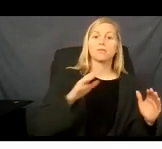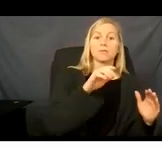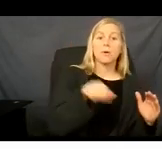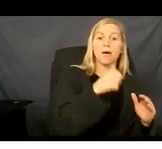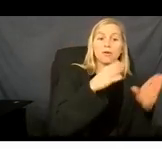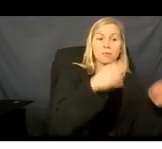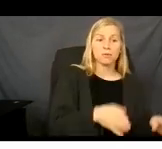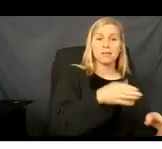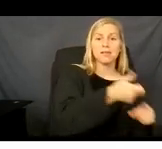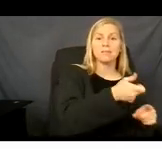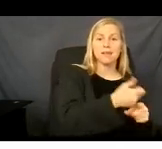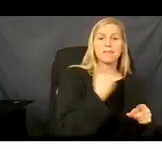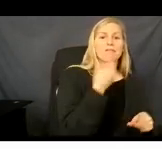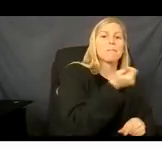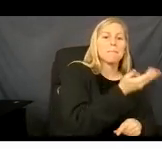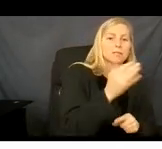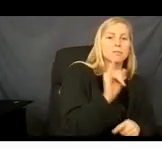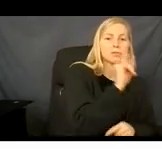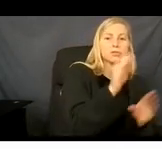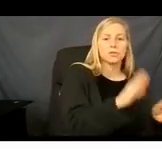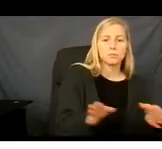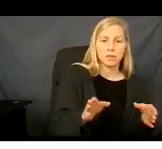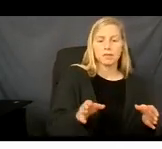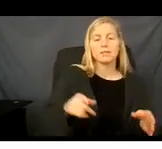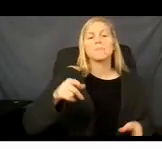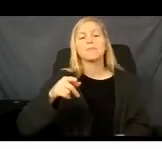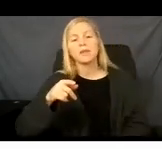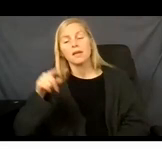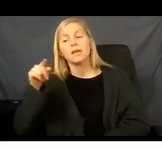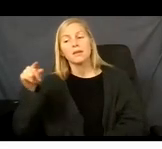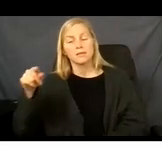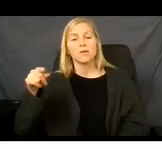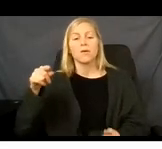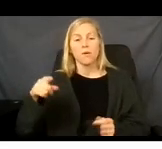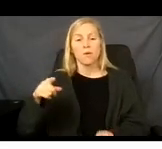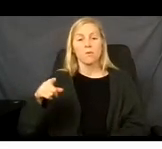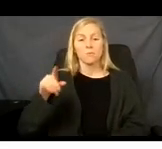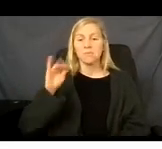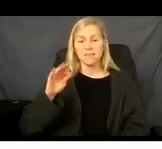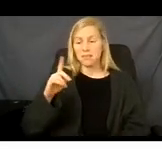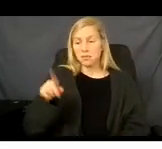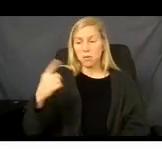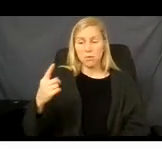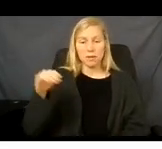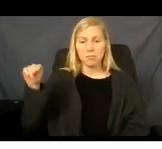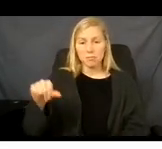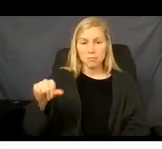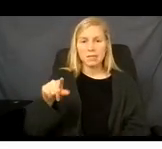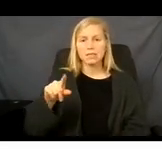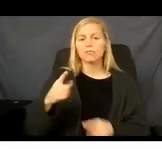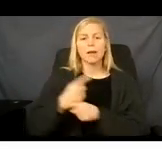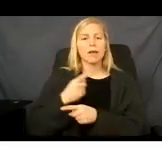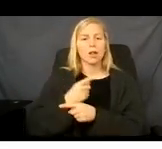under the Medicaid eligibility. It would be regular Medicaid coverage. And the purpose of that coverage is